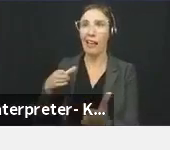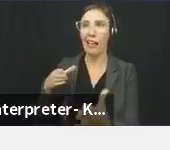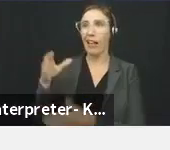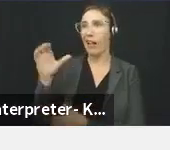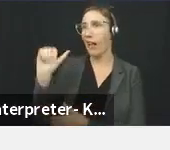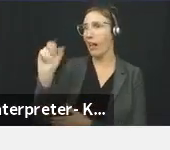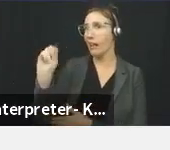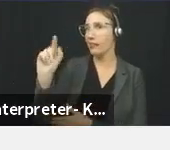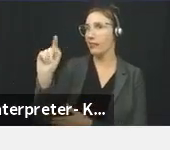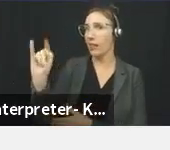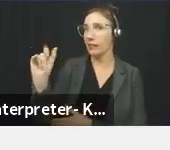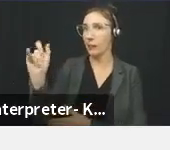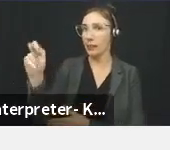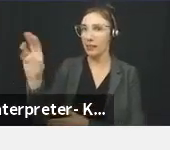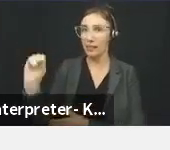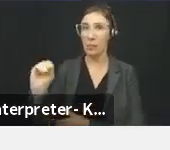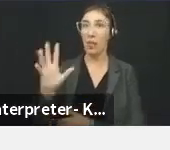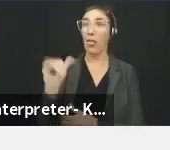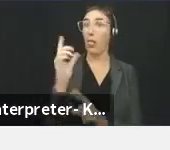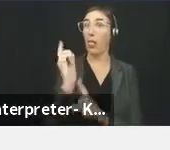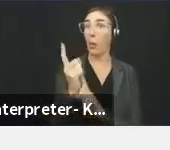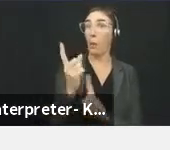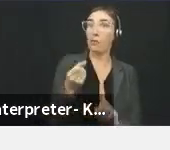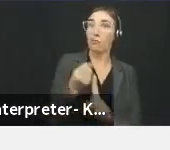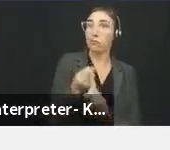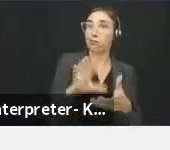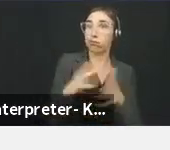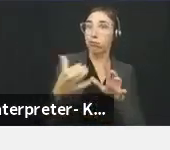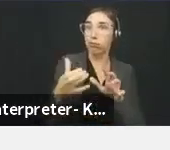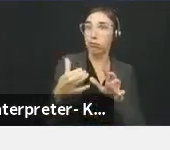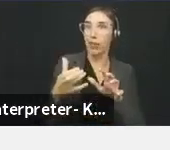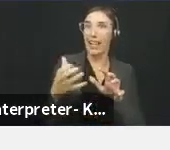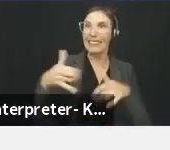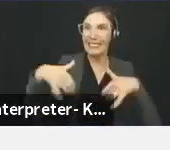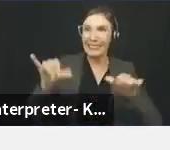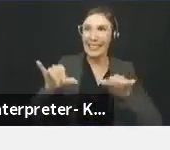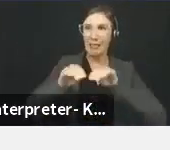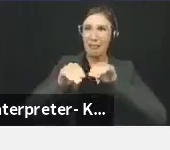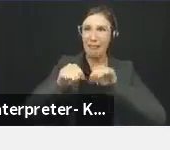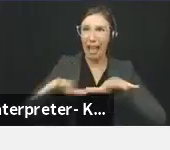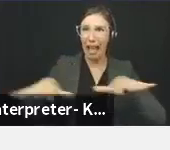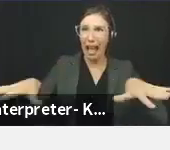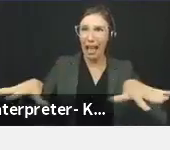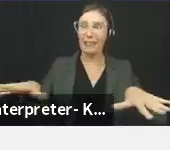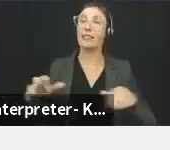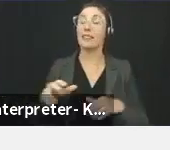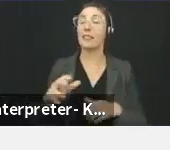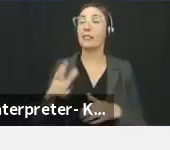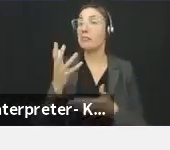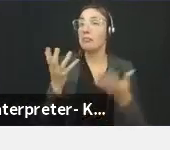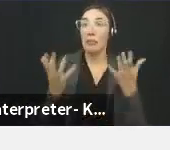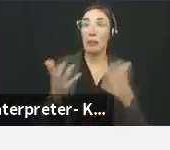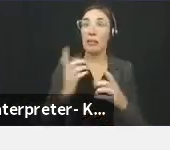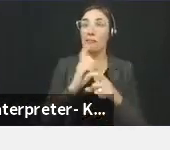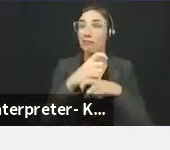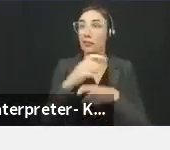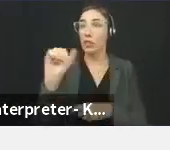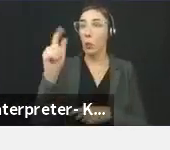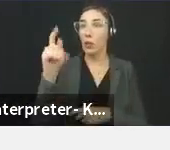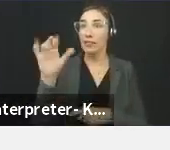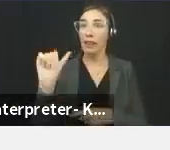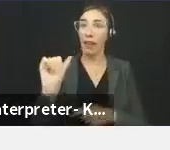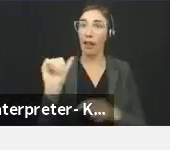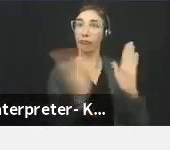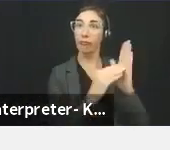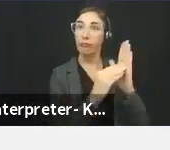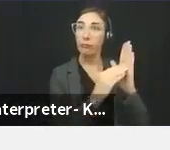past the moment of an act, whether it's being a swastika drawn somewhere or some other hate incident. It's felt much more than just